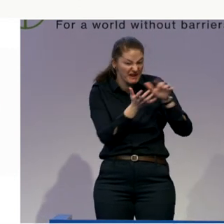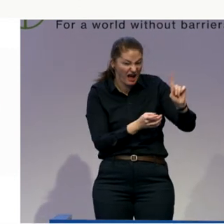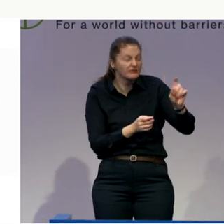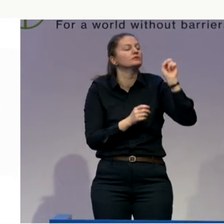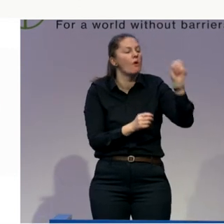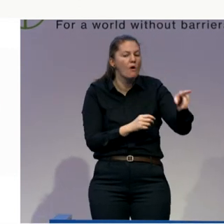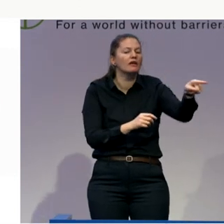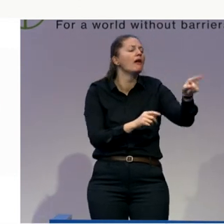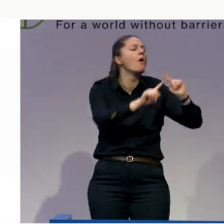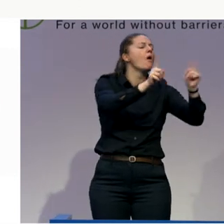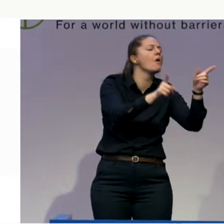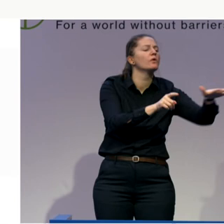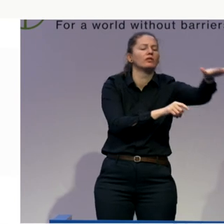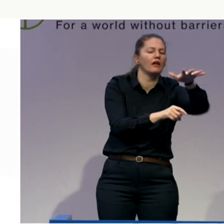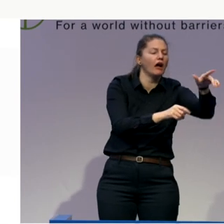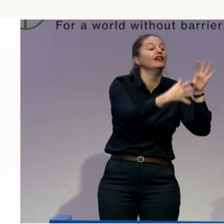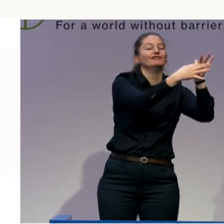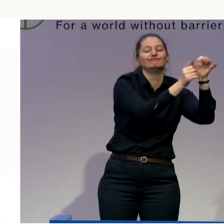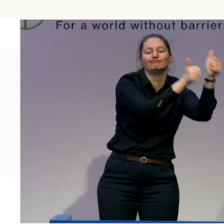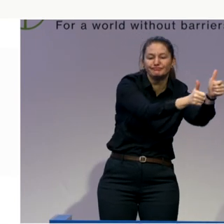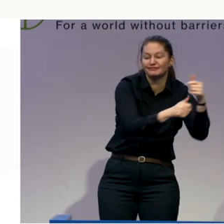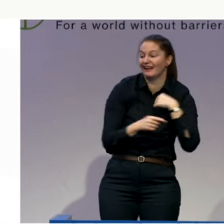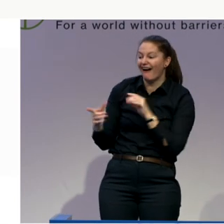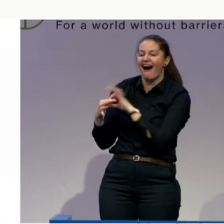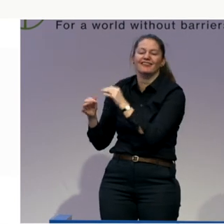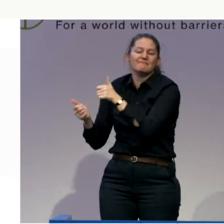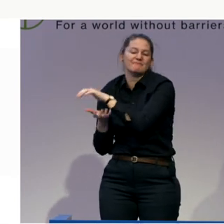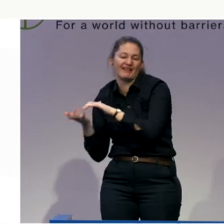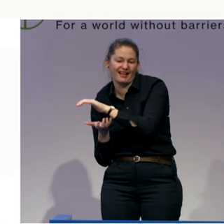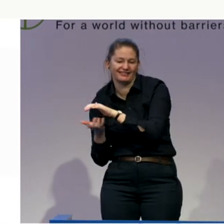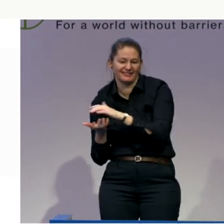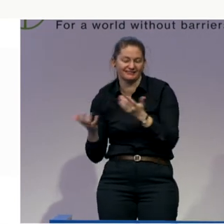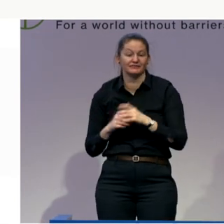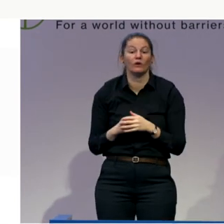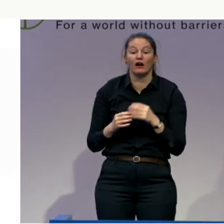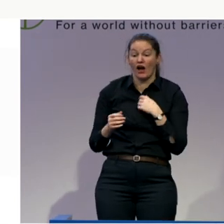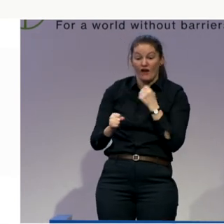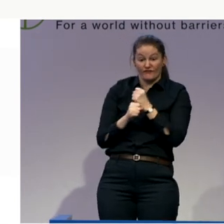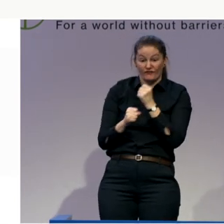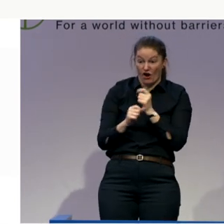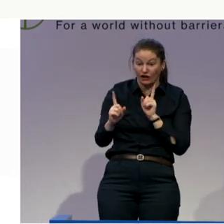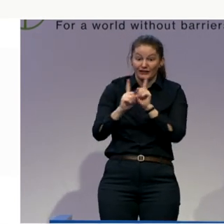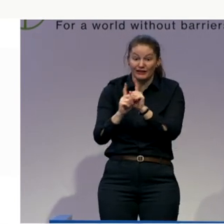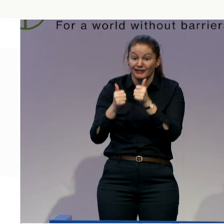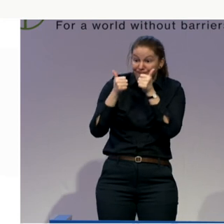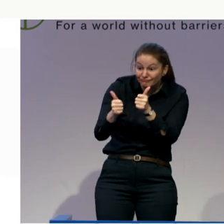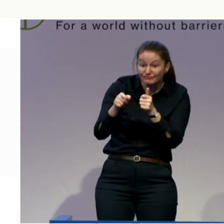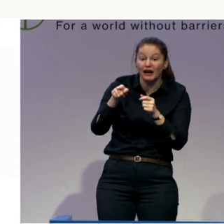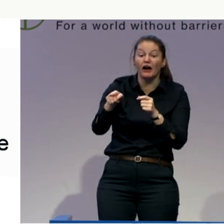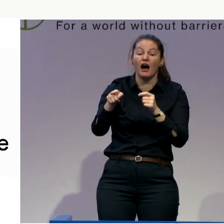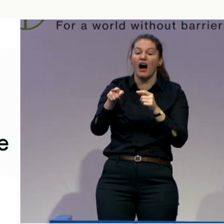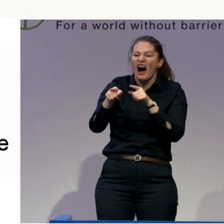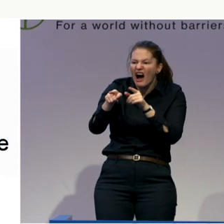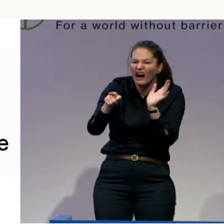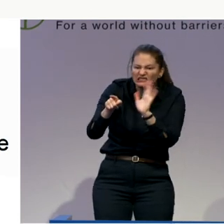might decide that you don't want to work with somebody as horrible as me. And that is fair enough. But that only works if I have a choice of who I